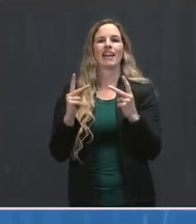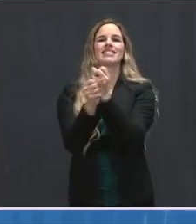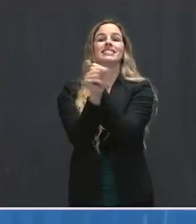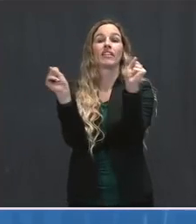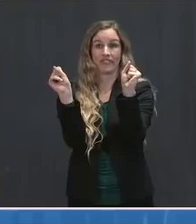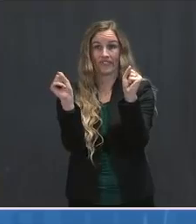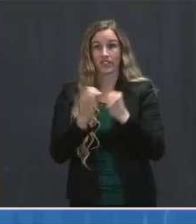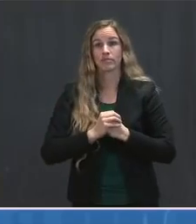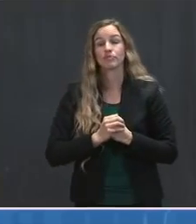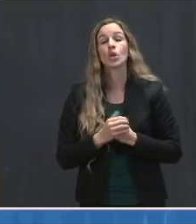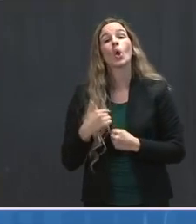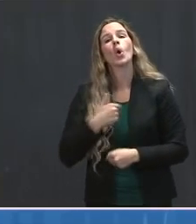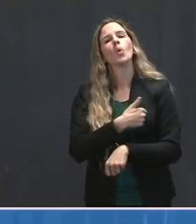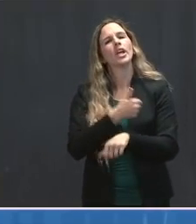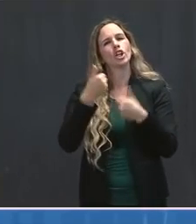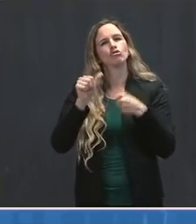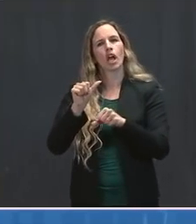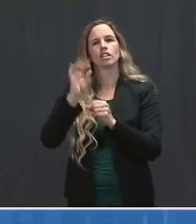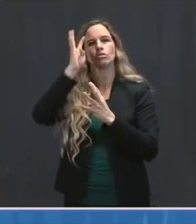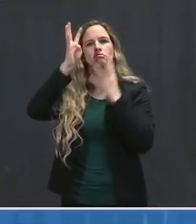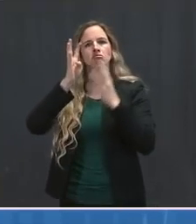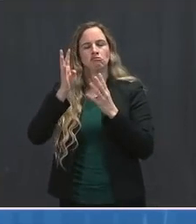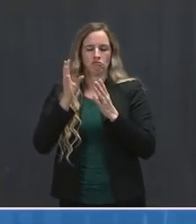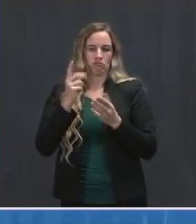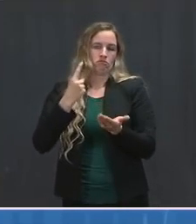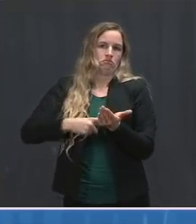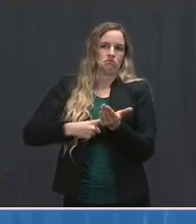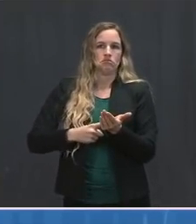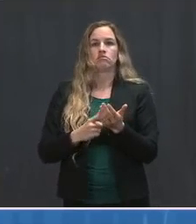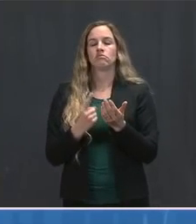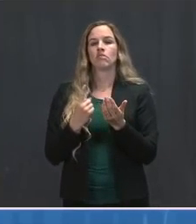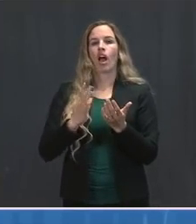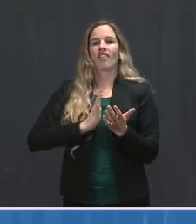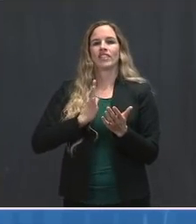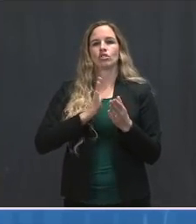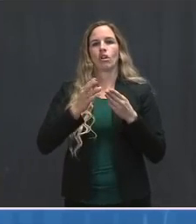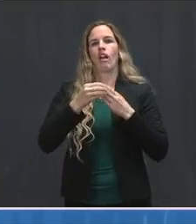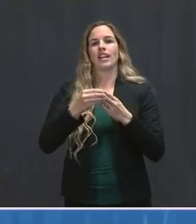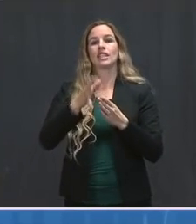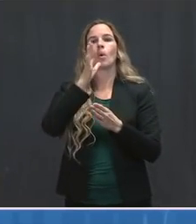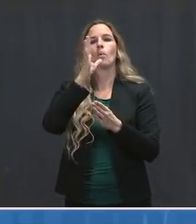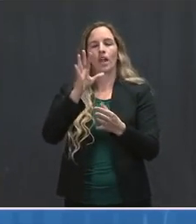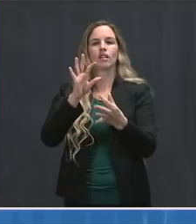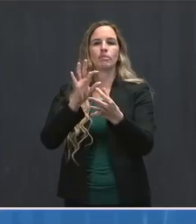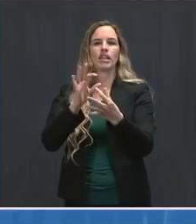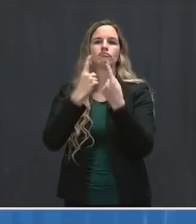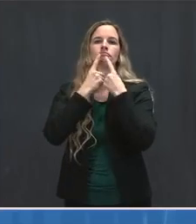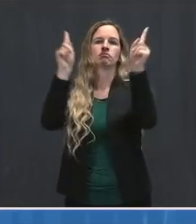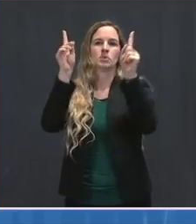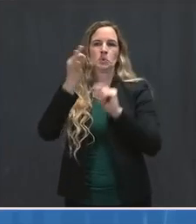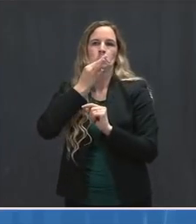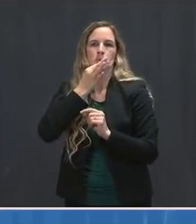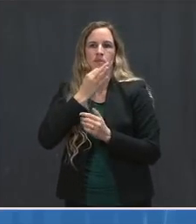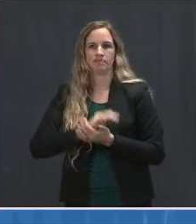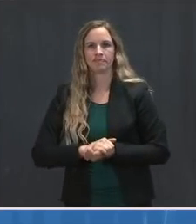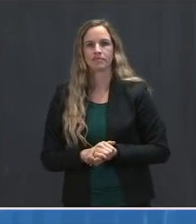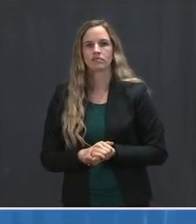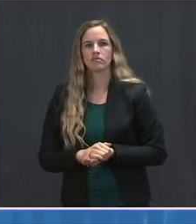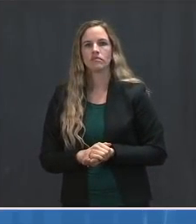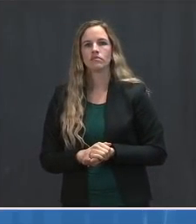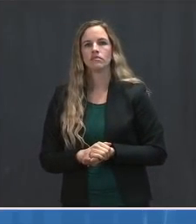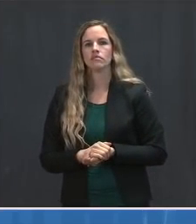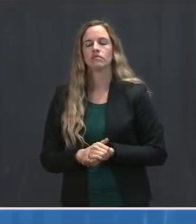guidance, the official guidance, which will be released in the week ahead. With regard to your second question on Johnson & Johnson,